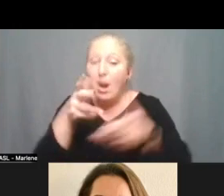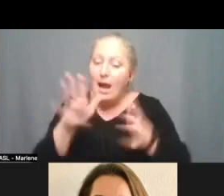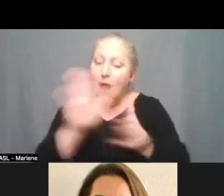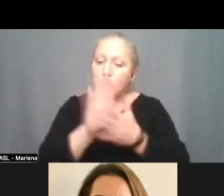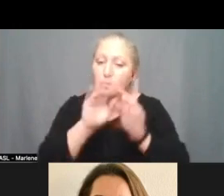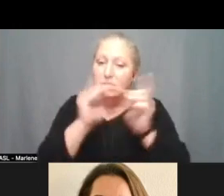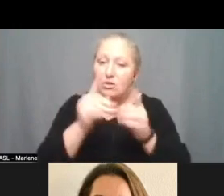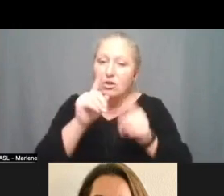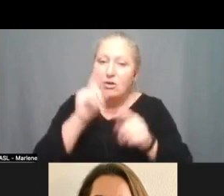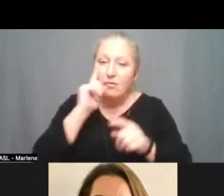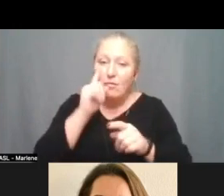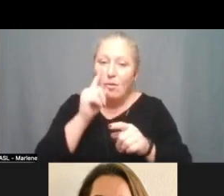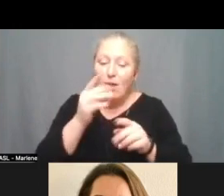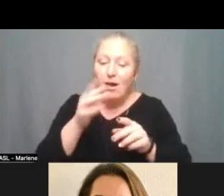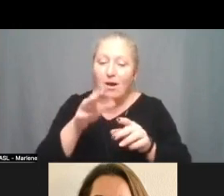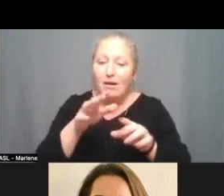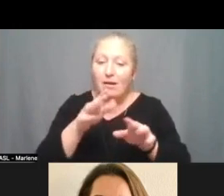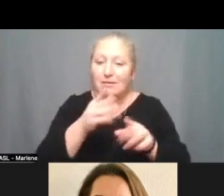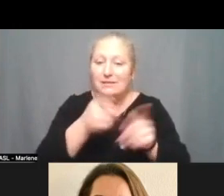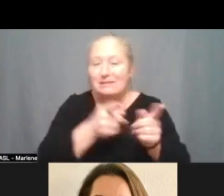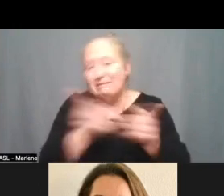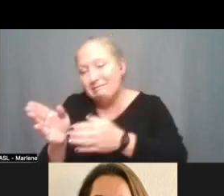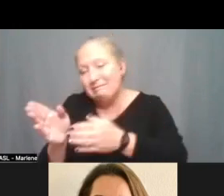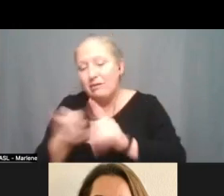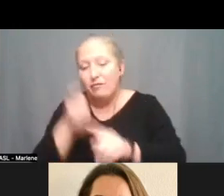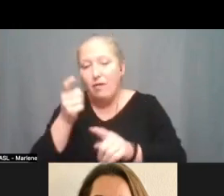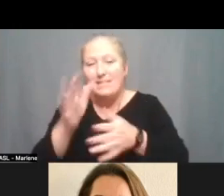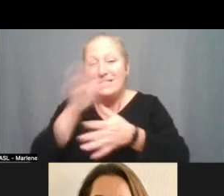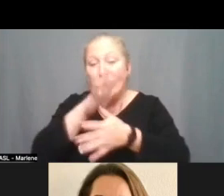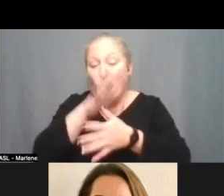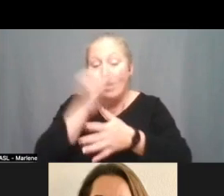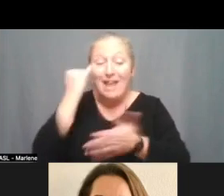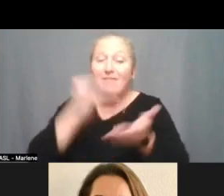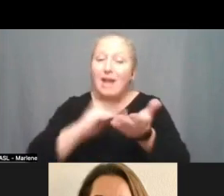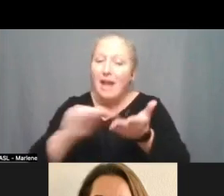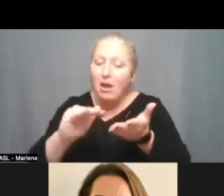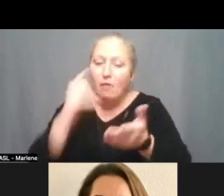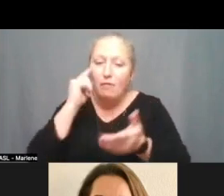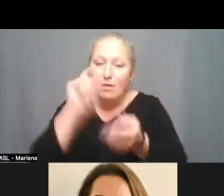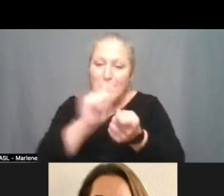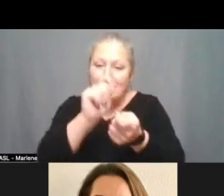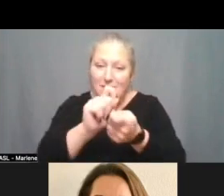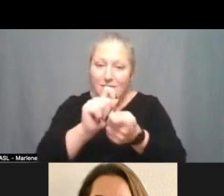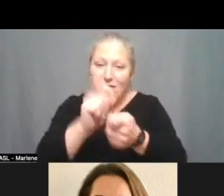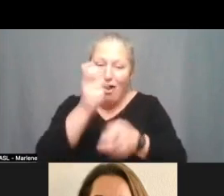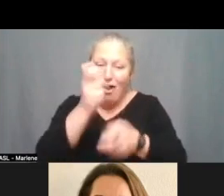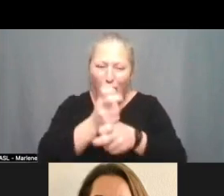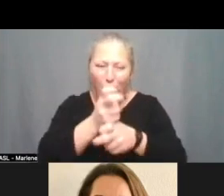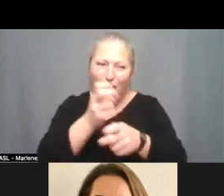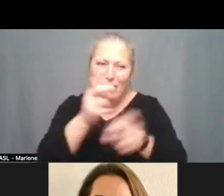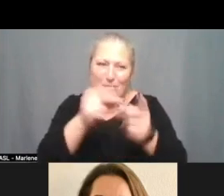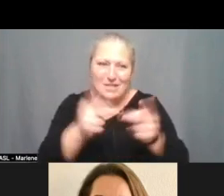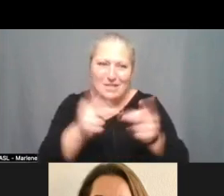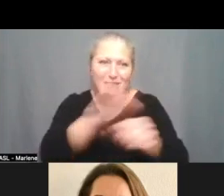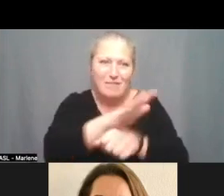deviate from seniority um if there are layoffs for specific hard to fill positions um so